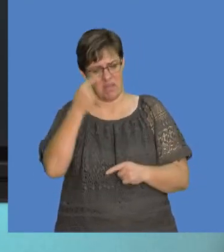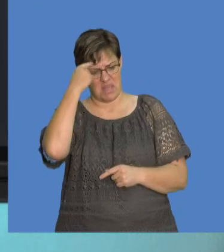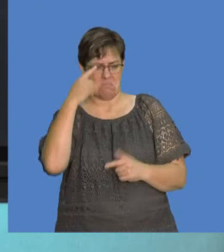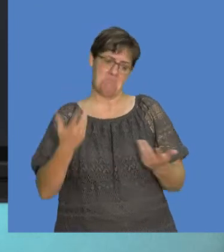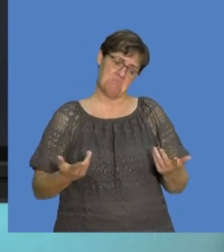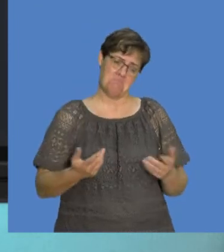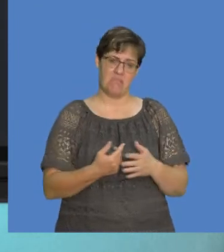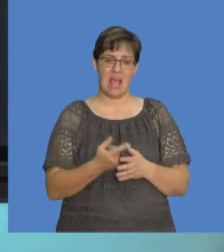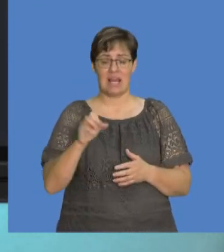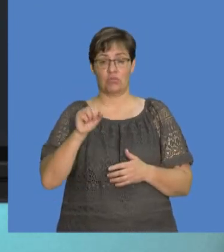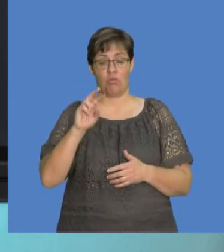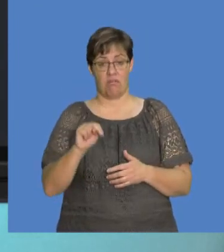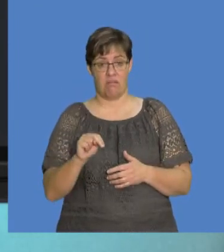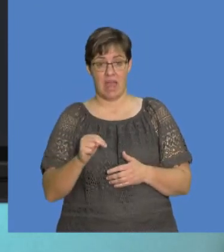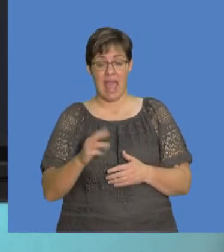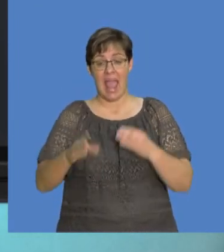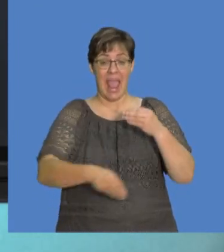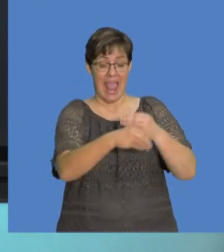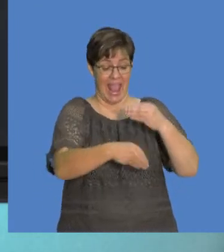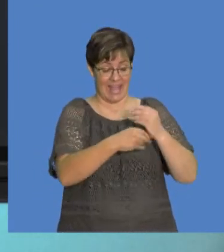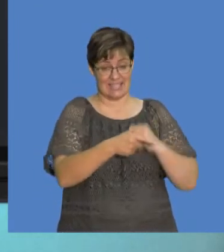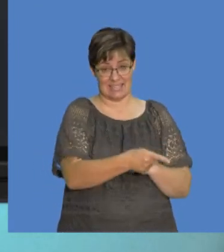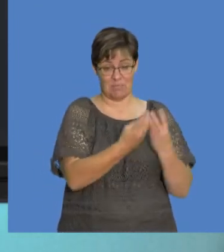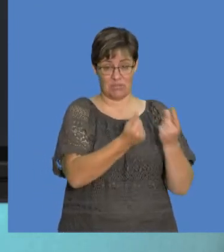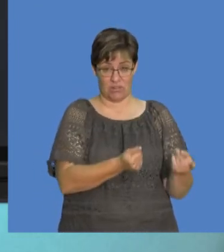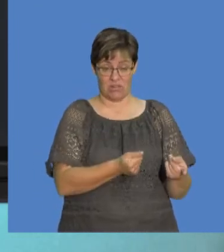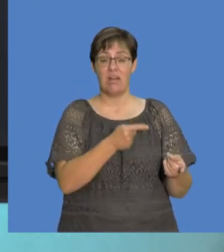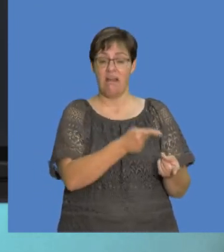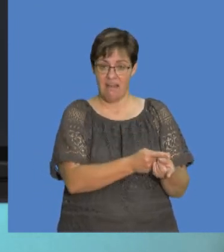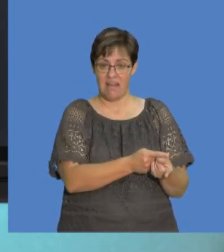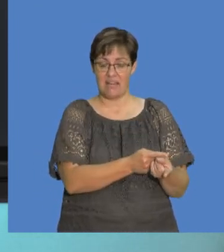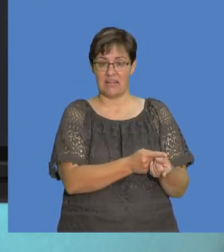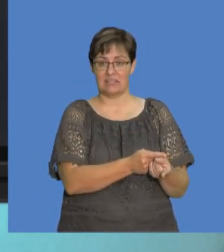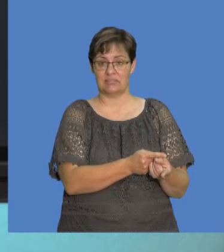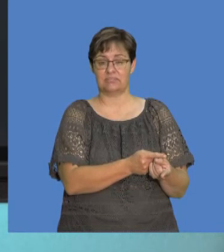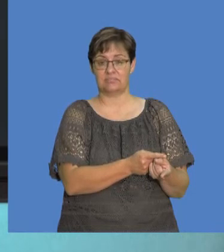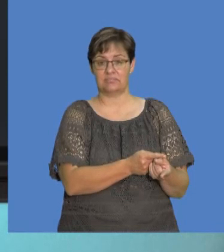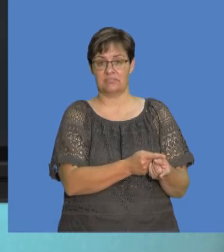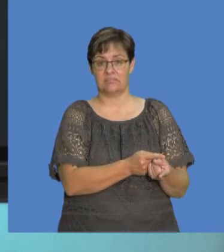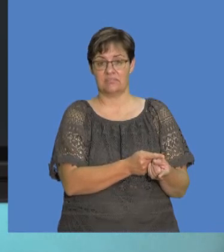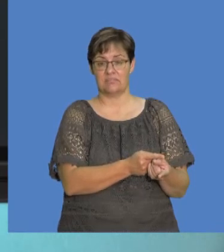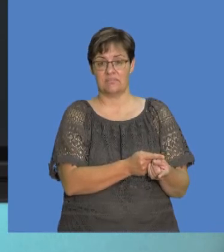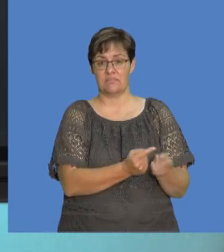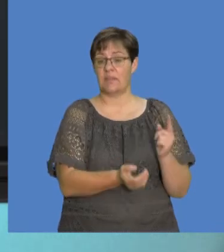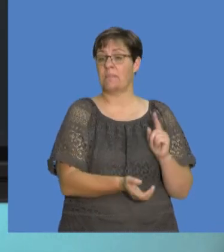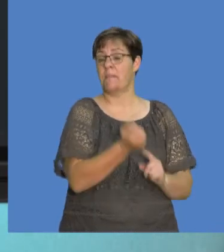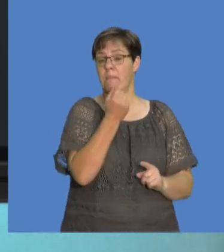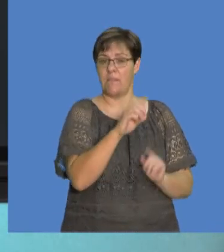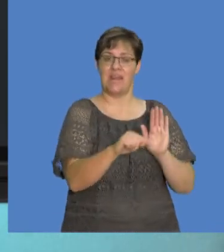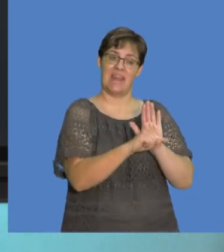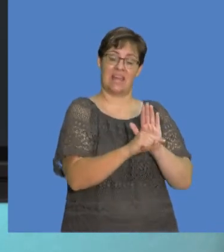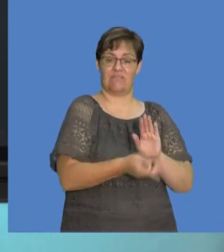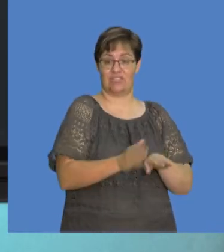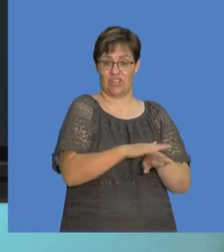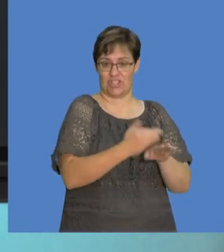if we were to consider a case where electrons were being added to a material, so that that material attains or, you know,